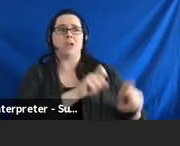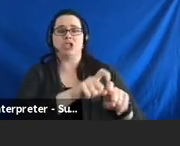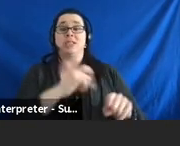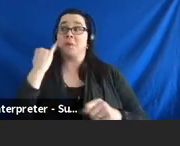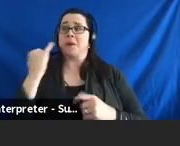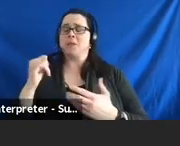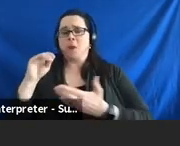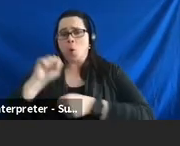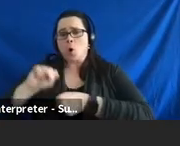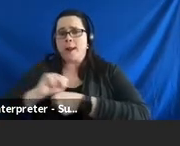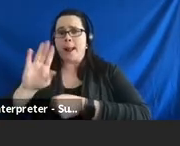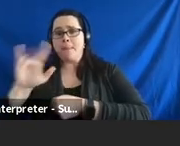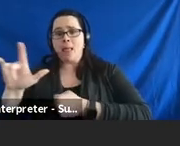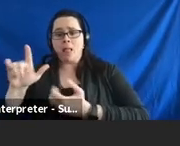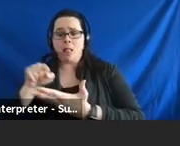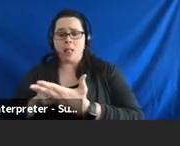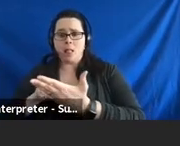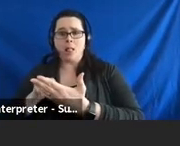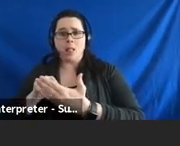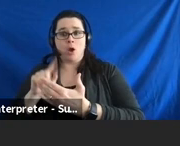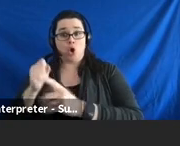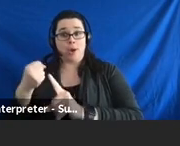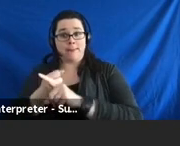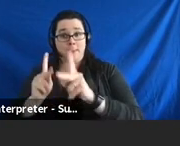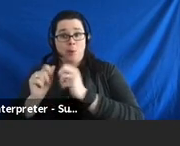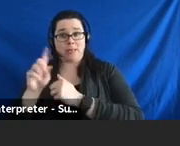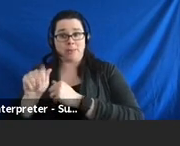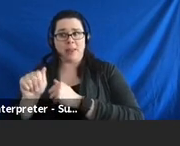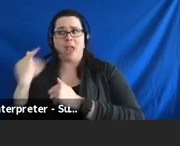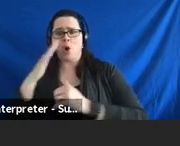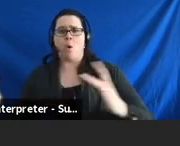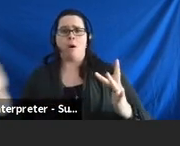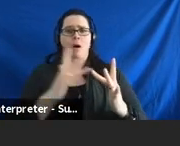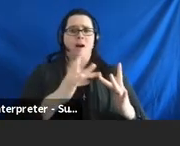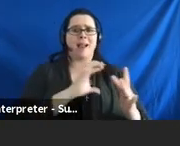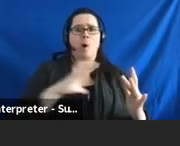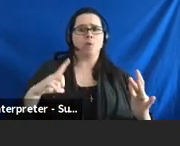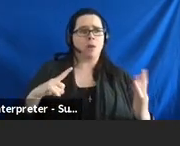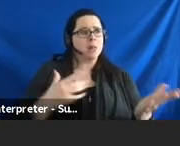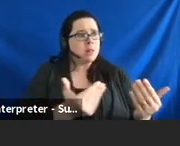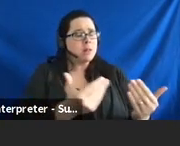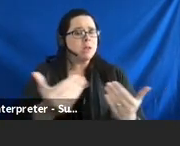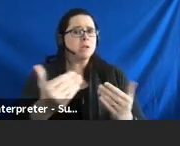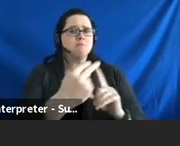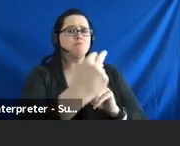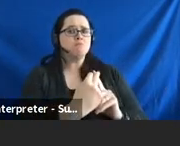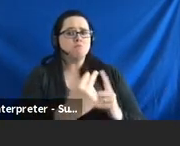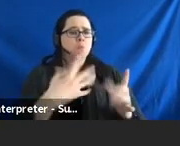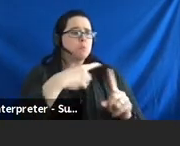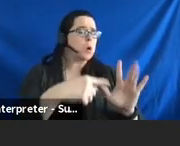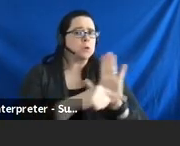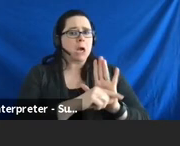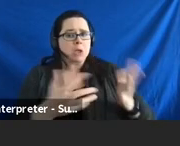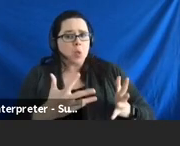legislation that could have some impact on people with disabilities, they know to call us and ask our